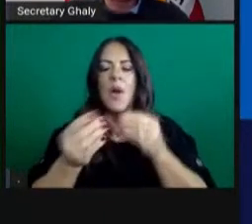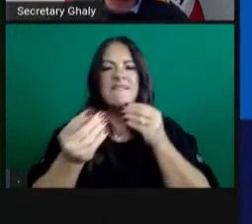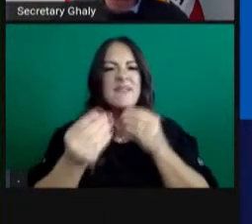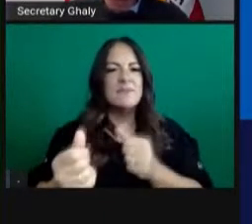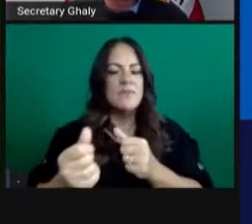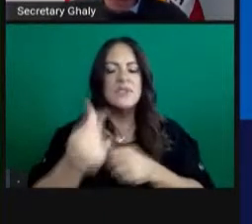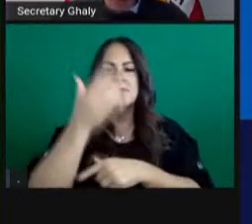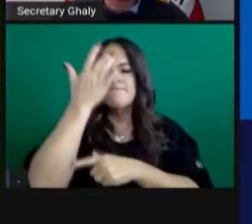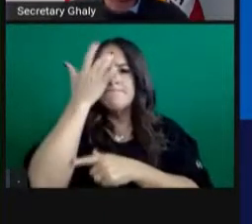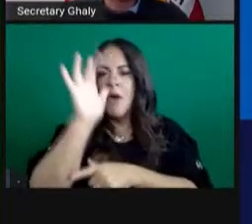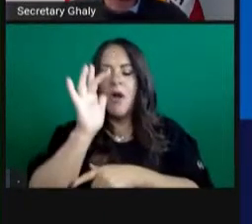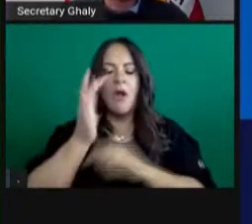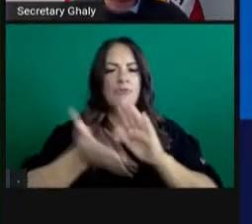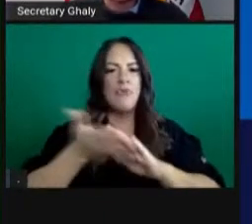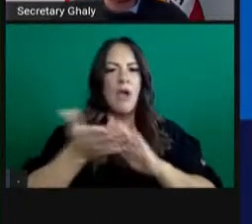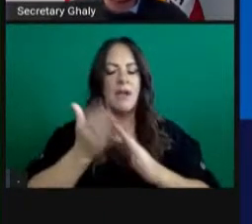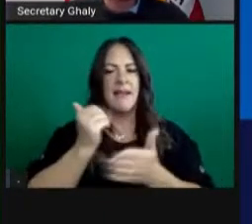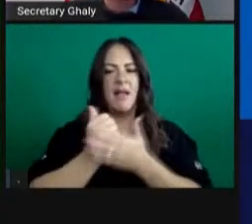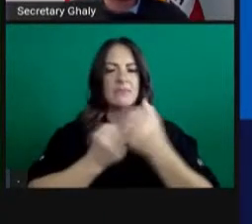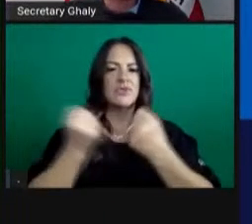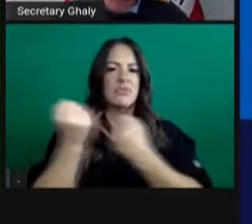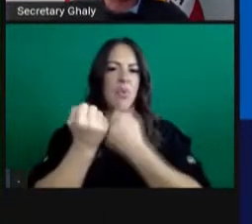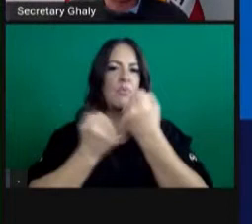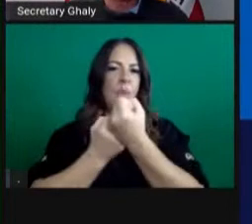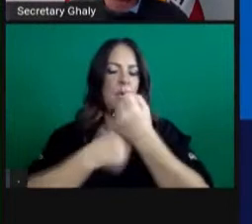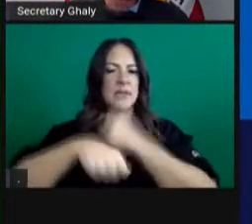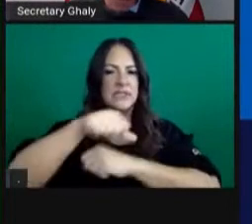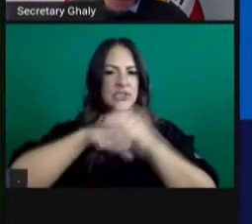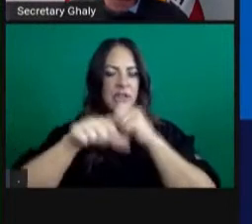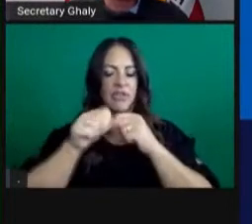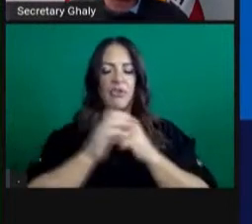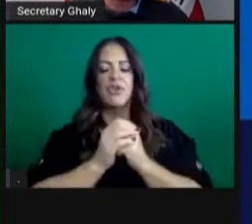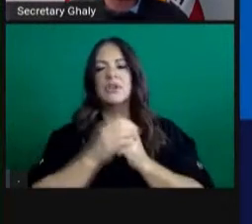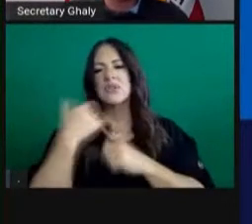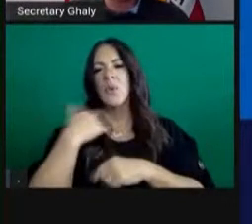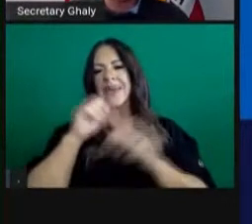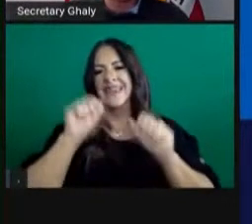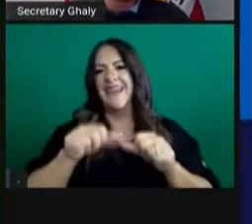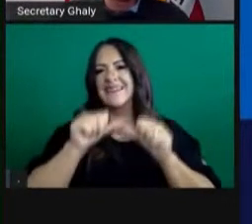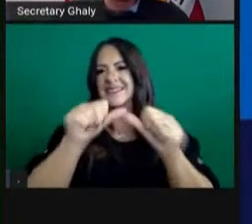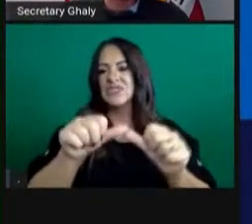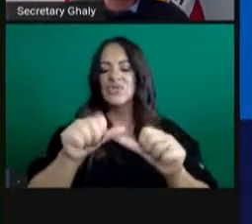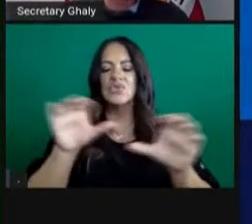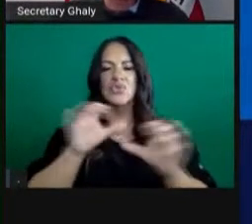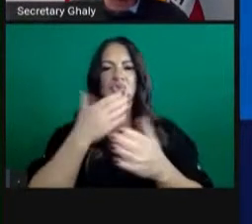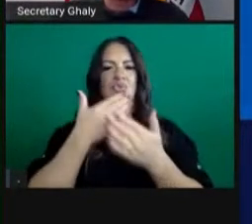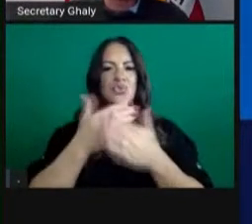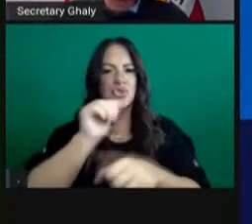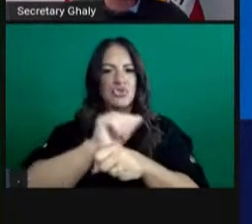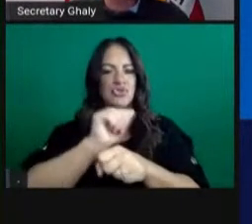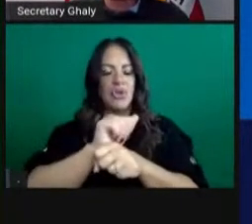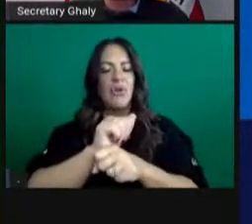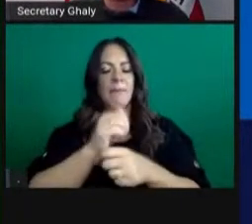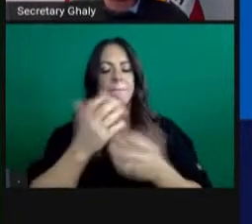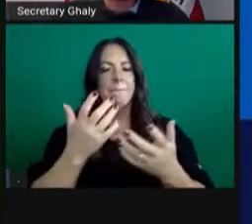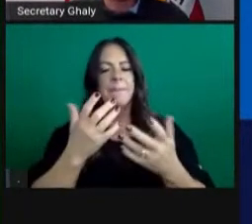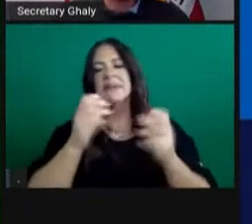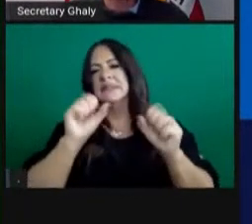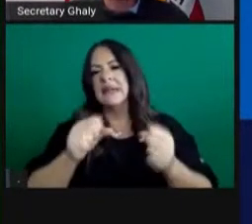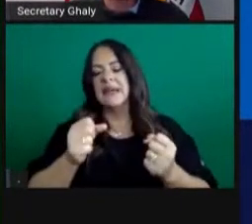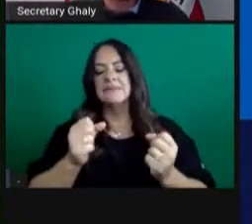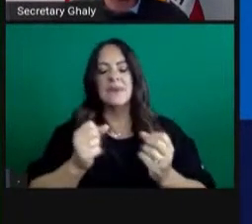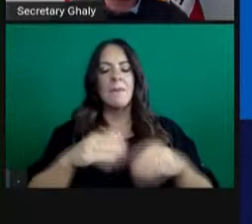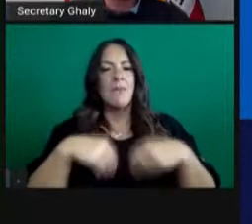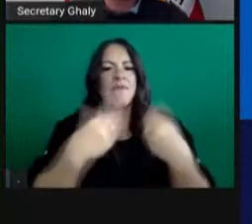more efficiently and in a higher quality way. So we continue to work to bring as much